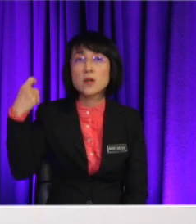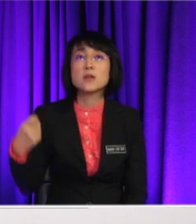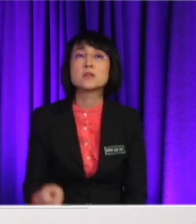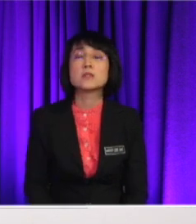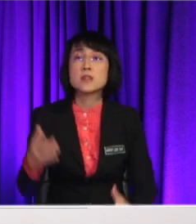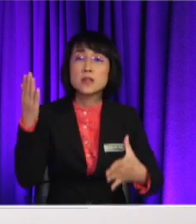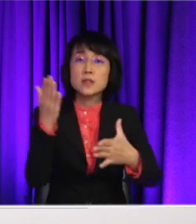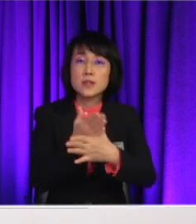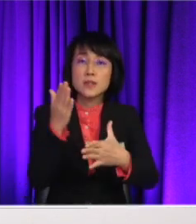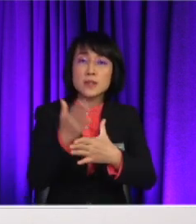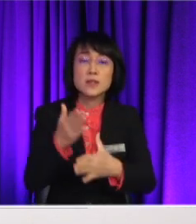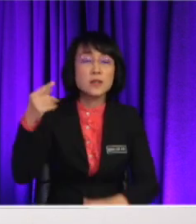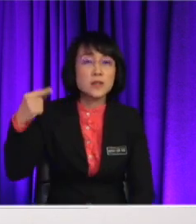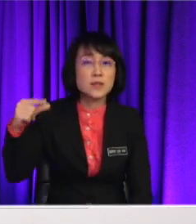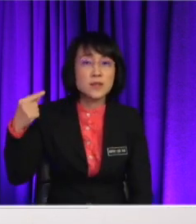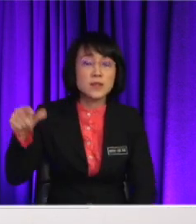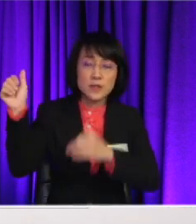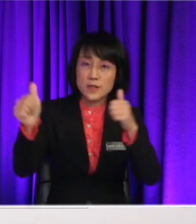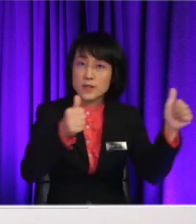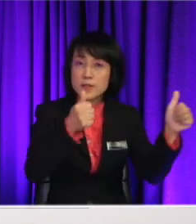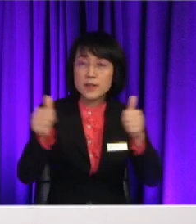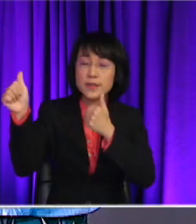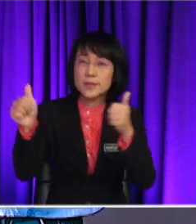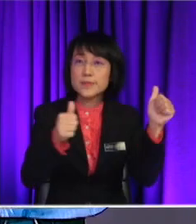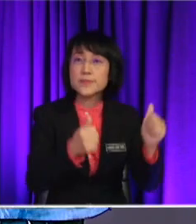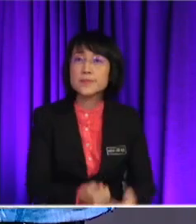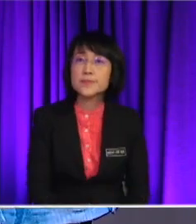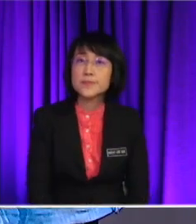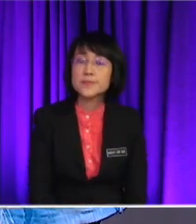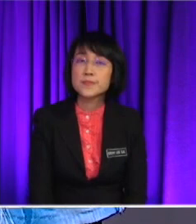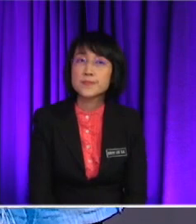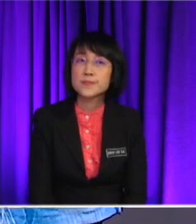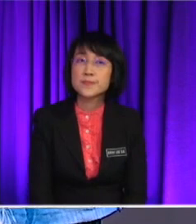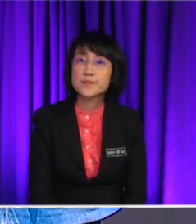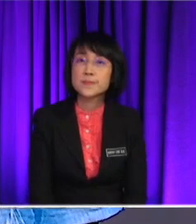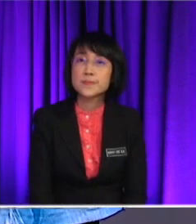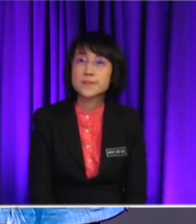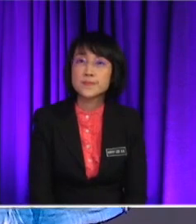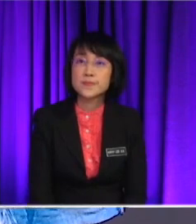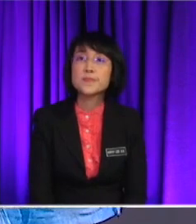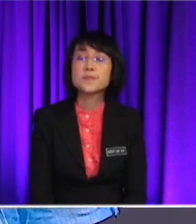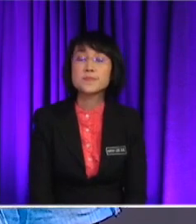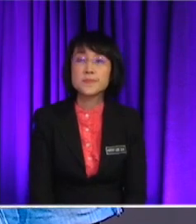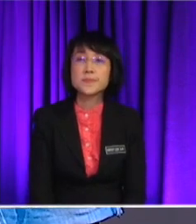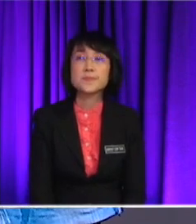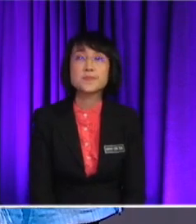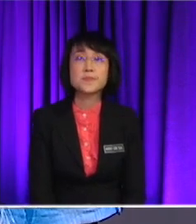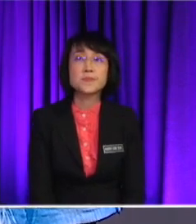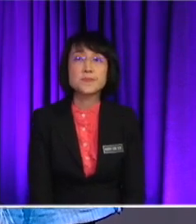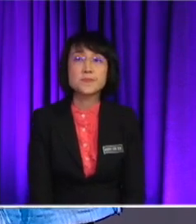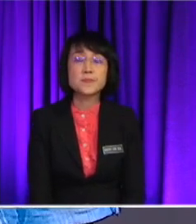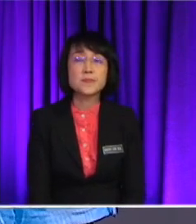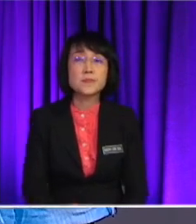Mm-hmm. Okay. All right. Okay. So, he mentions about the fossil fuels as well, but this time he